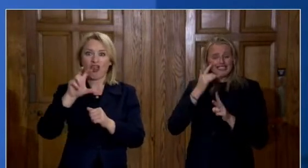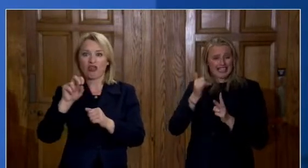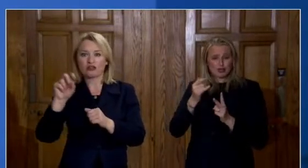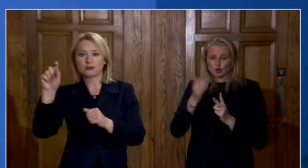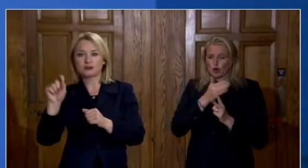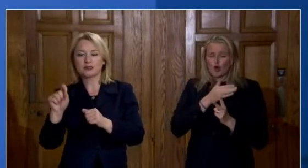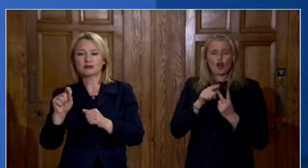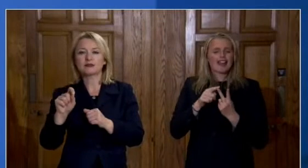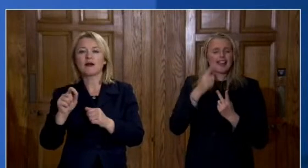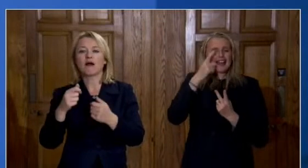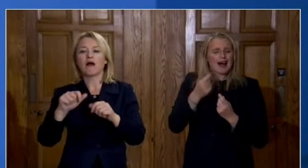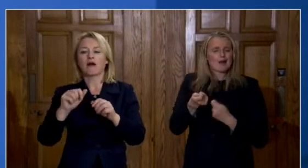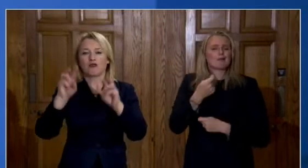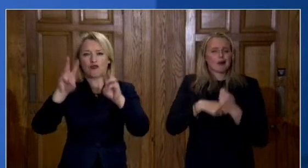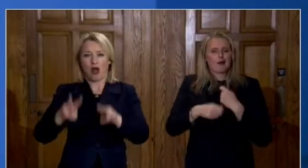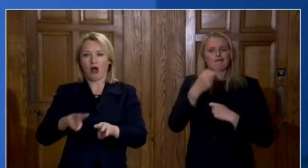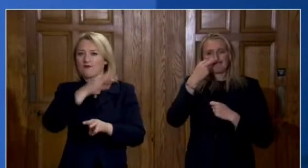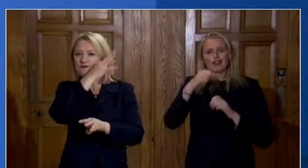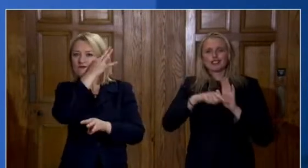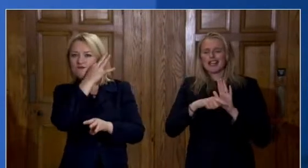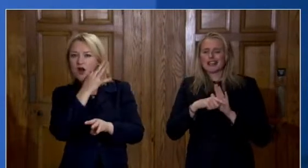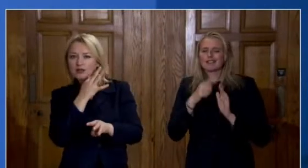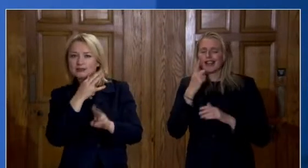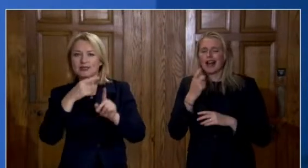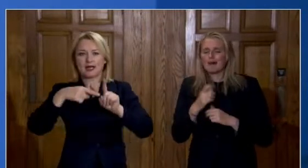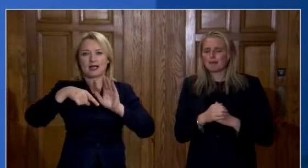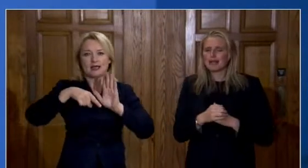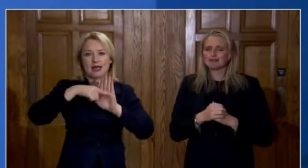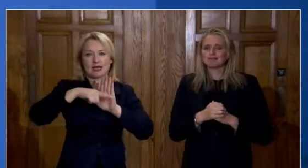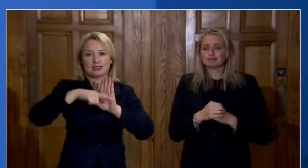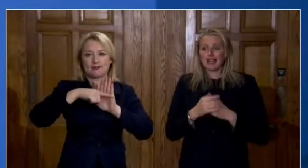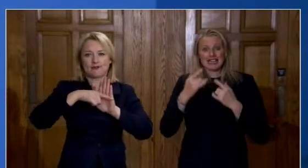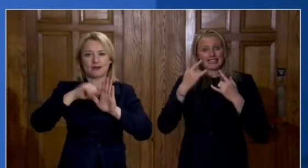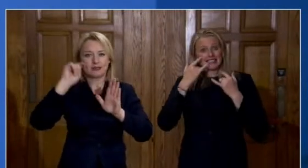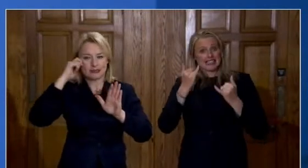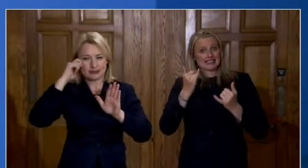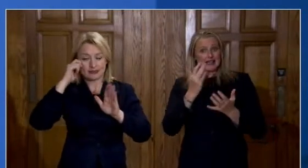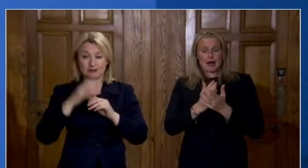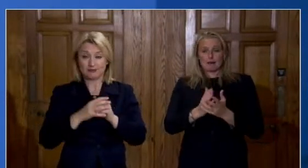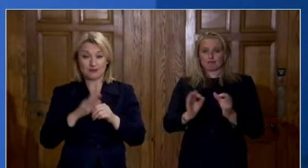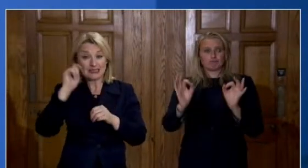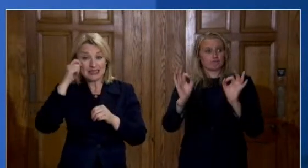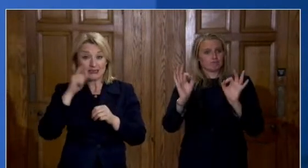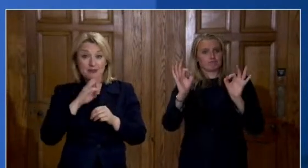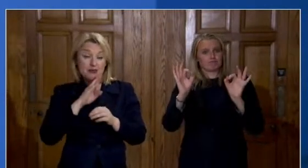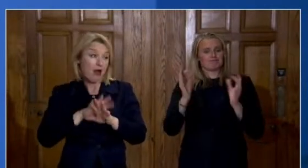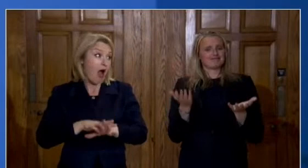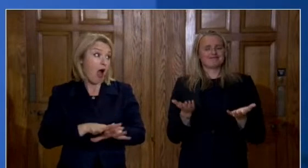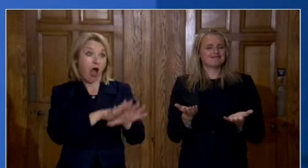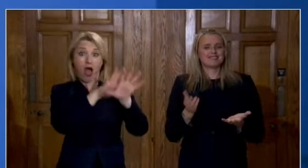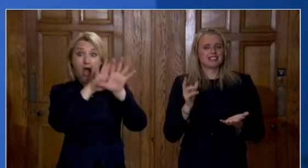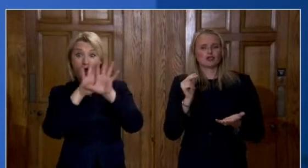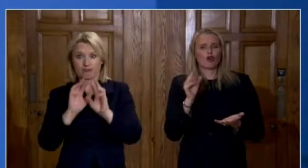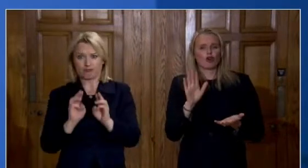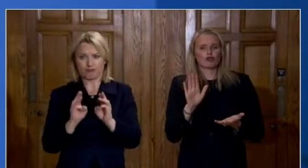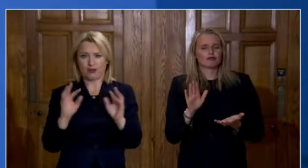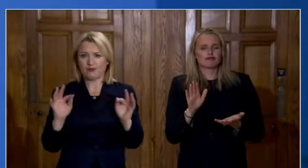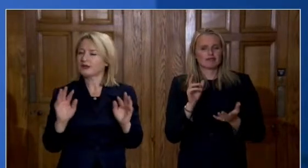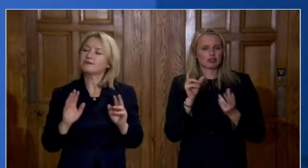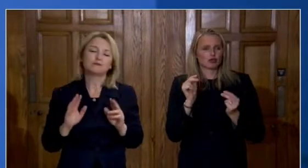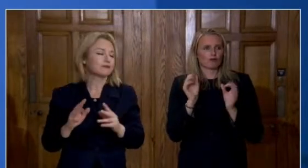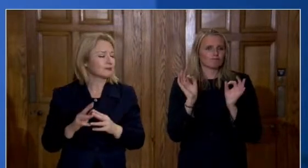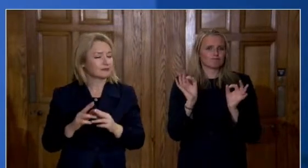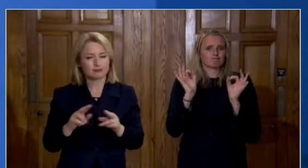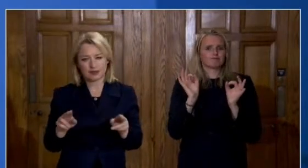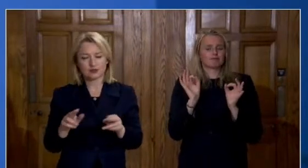and that is something that we are aware of testing is by no means a panacea for addressing the covid epidemic